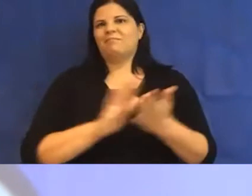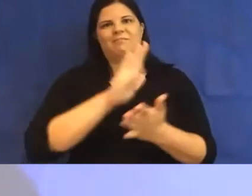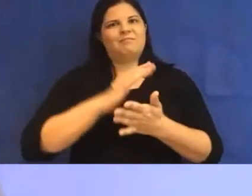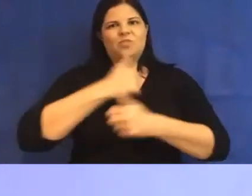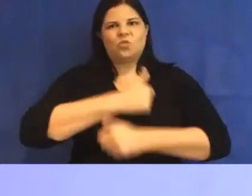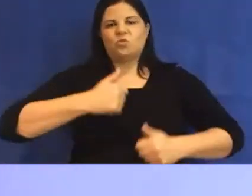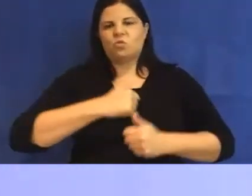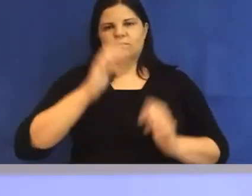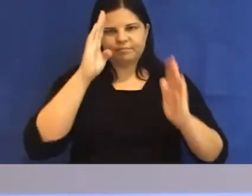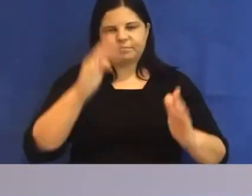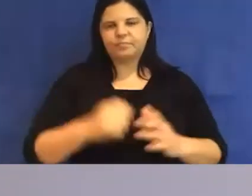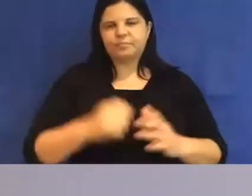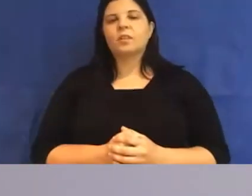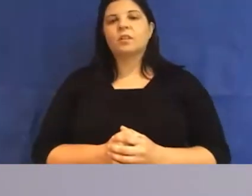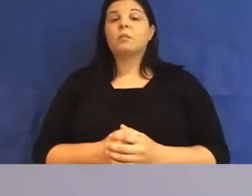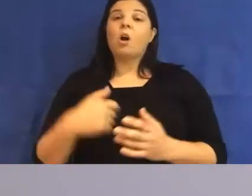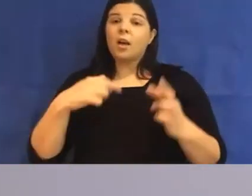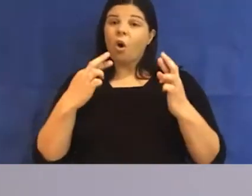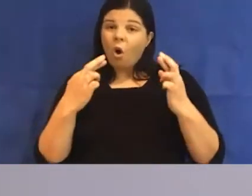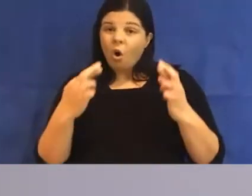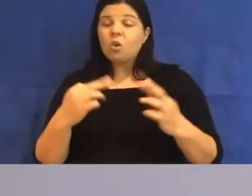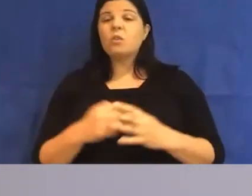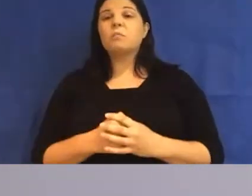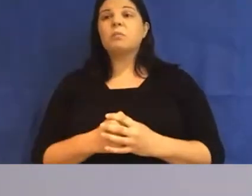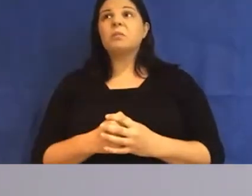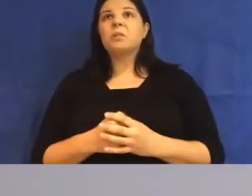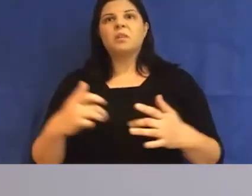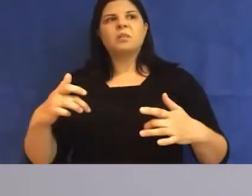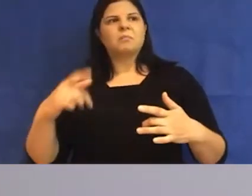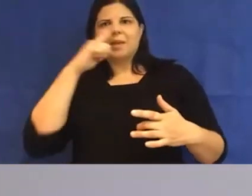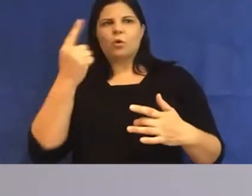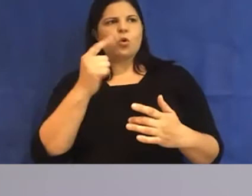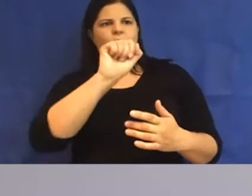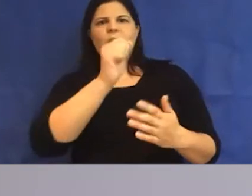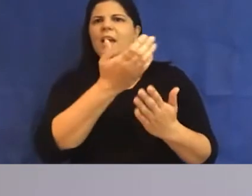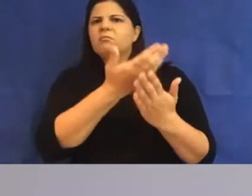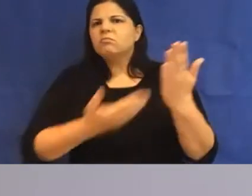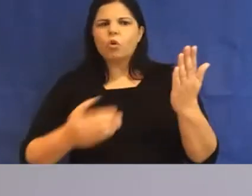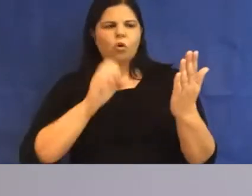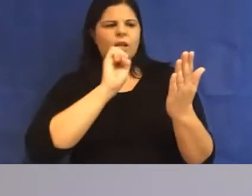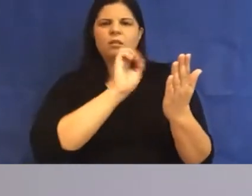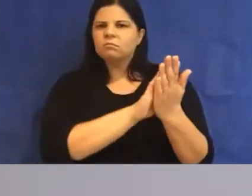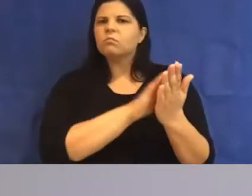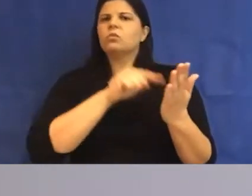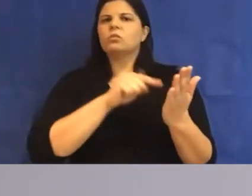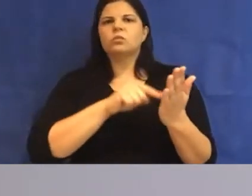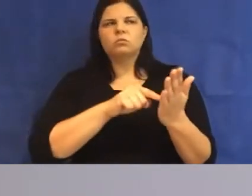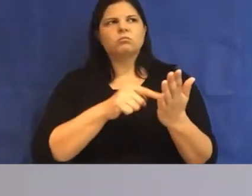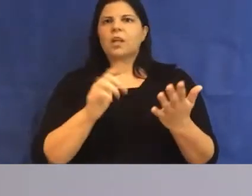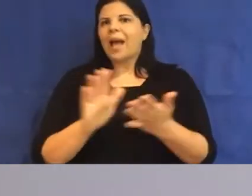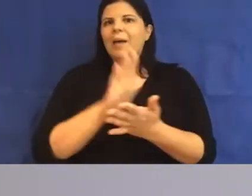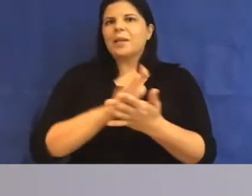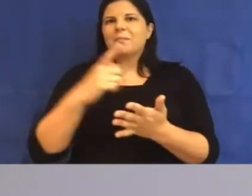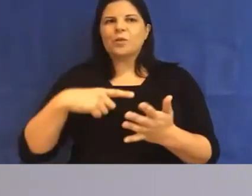I hope, that it's a pleasure and a reward for our contributors to have their work submitted to close scrutiny, although